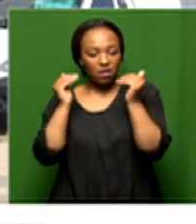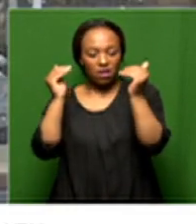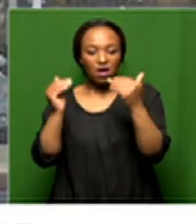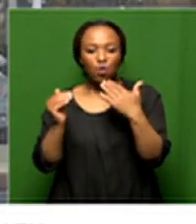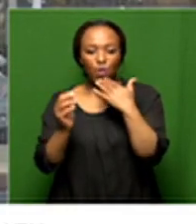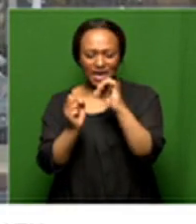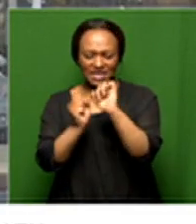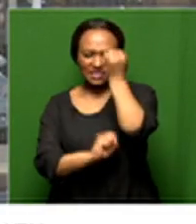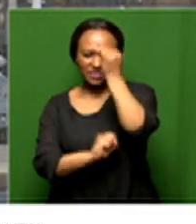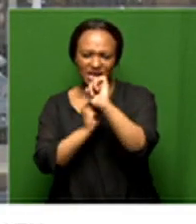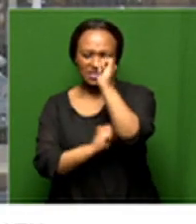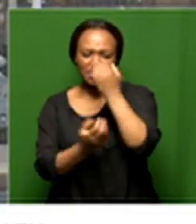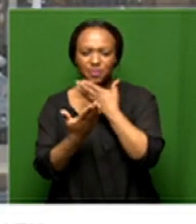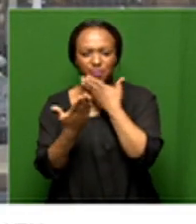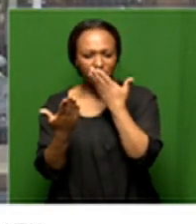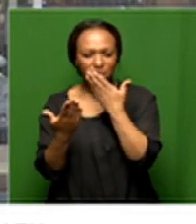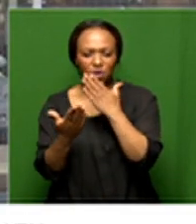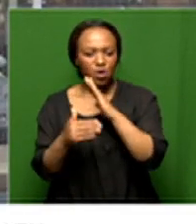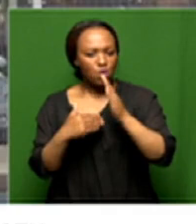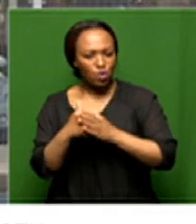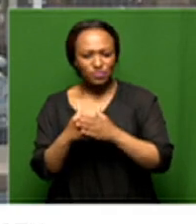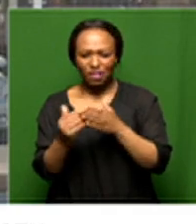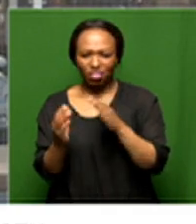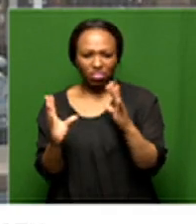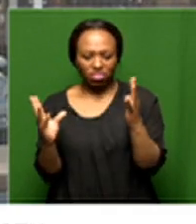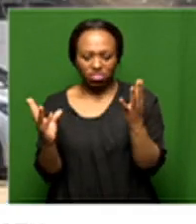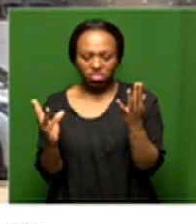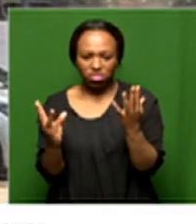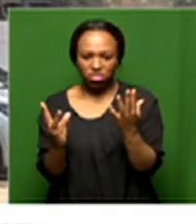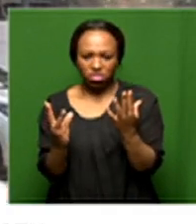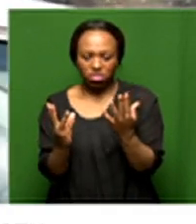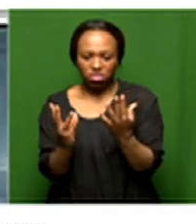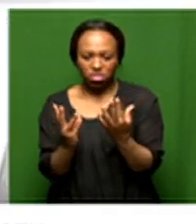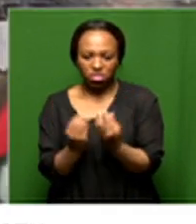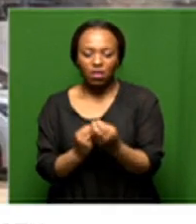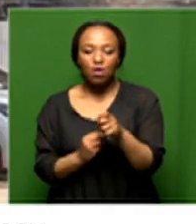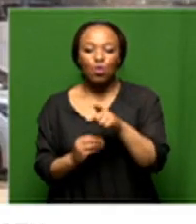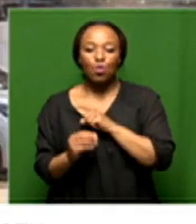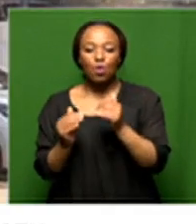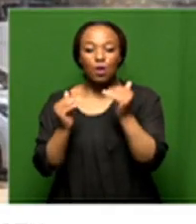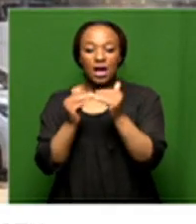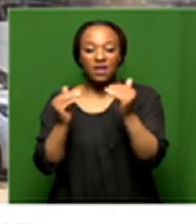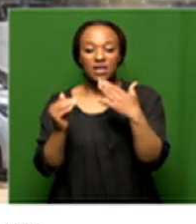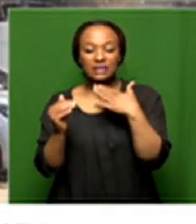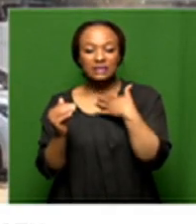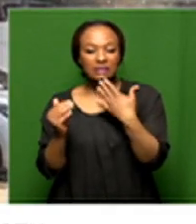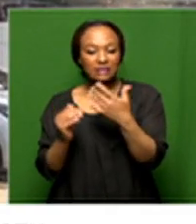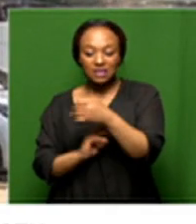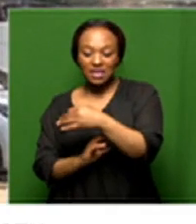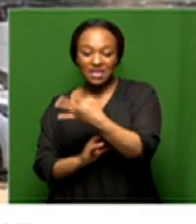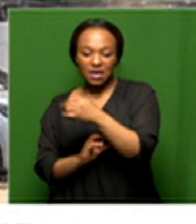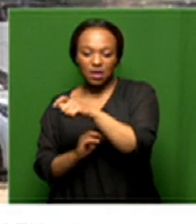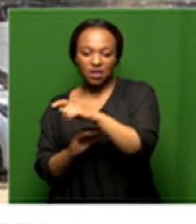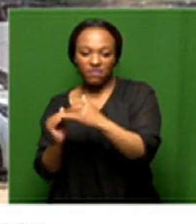industrialization so the manufacturing base has been contracting there's been high levels of tertiaryization so the key